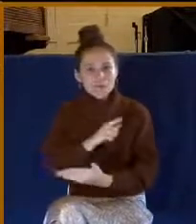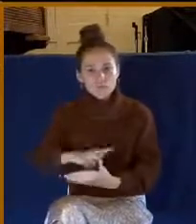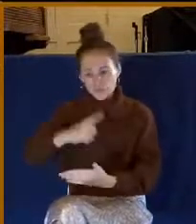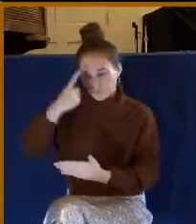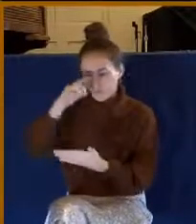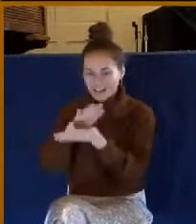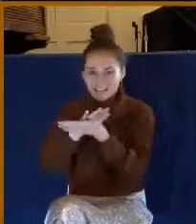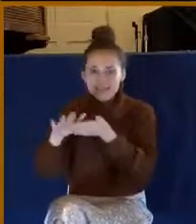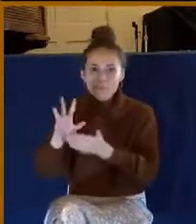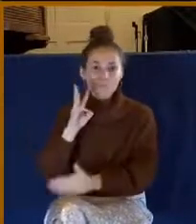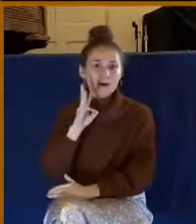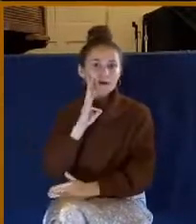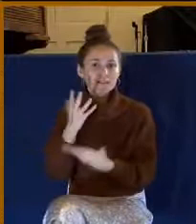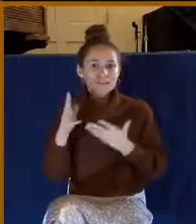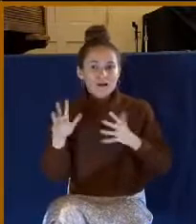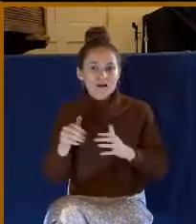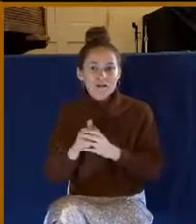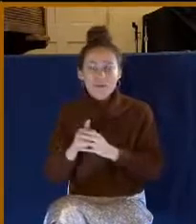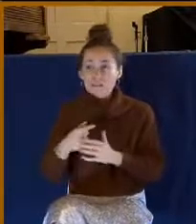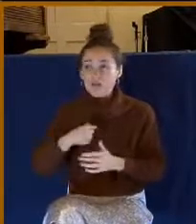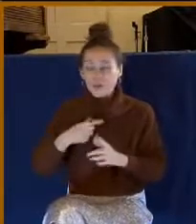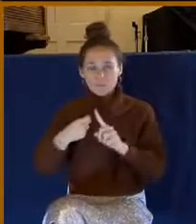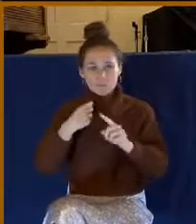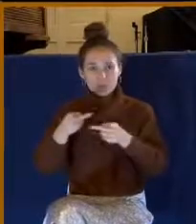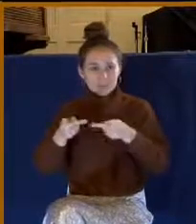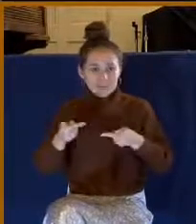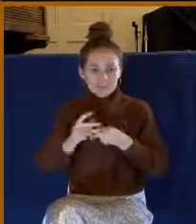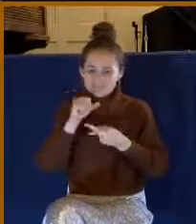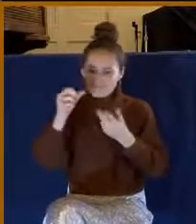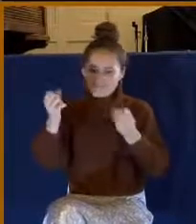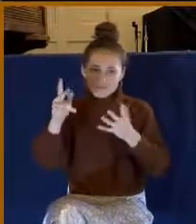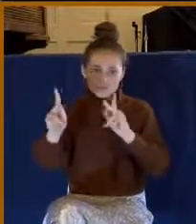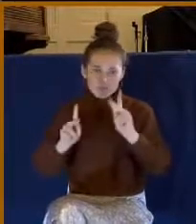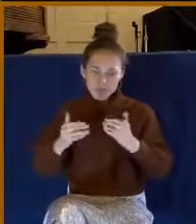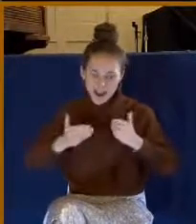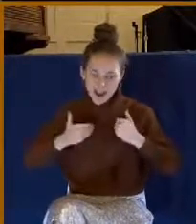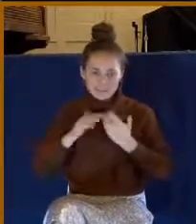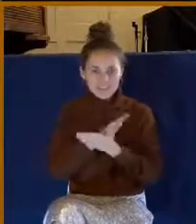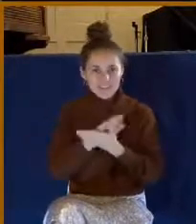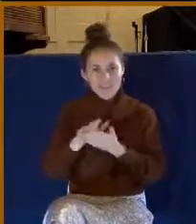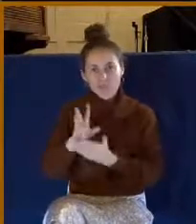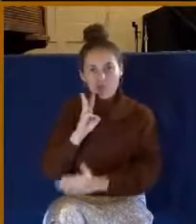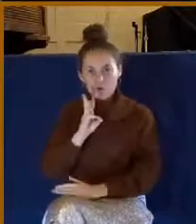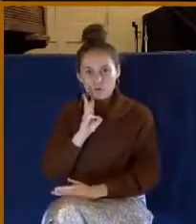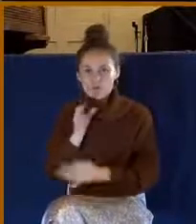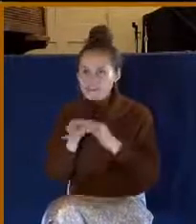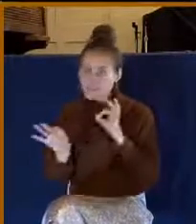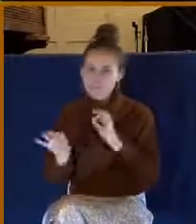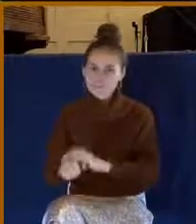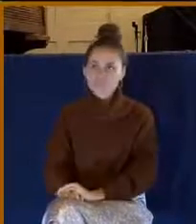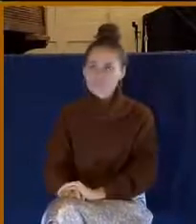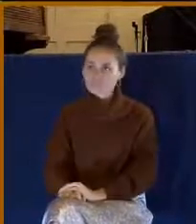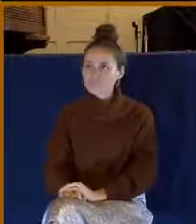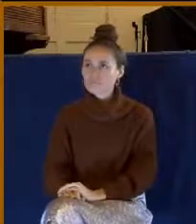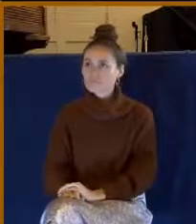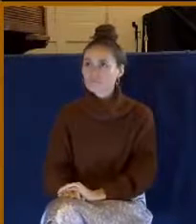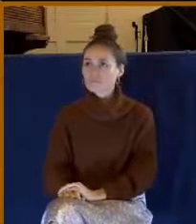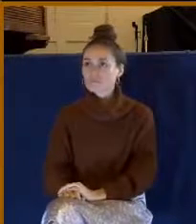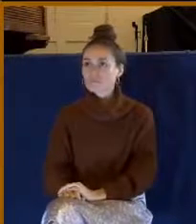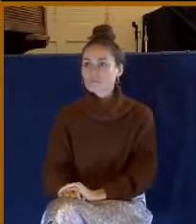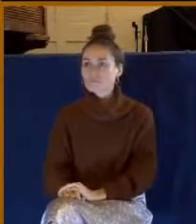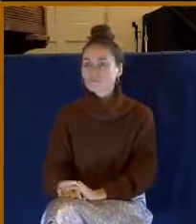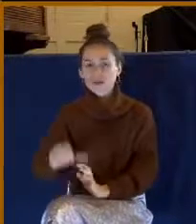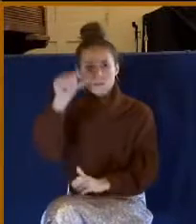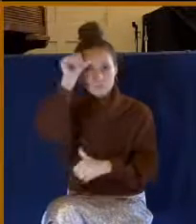a lot of folks don't have clean water. Just that one simple thing there. I remember once when I was in